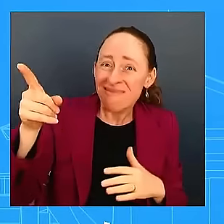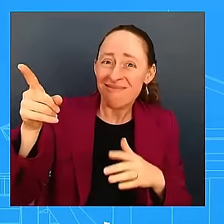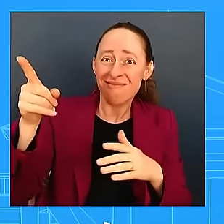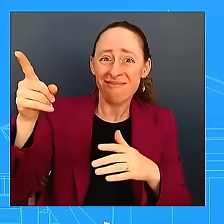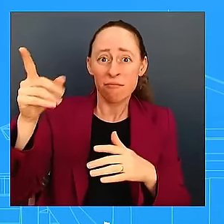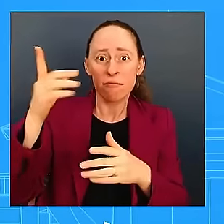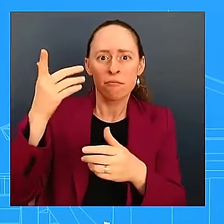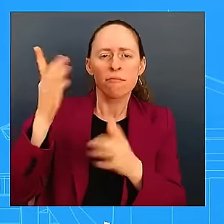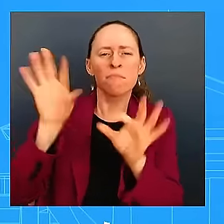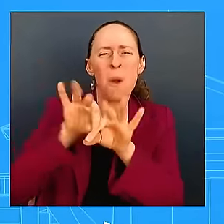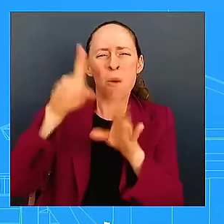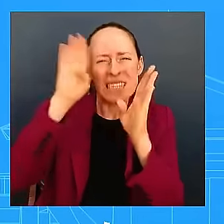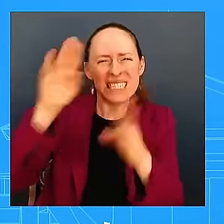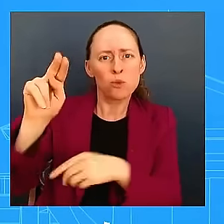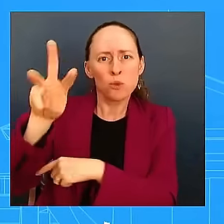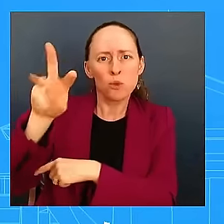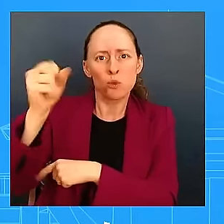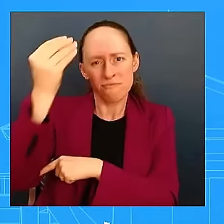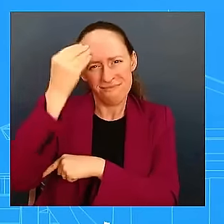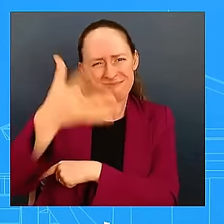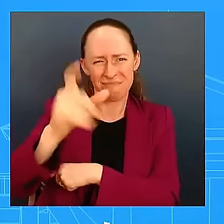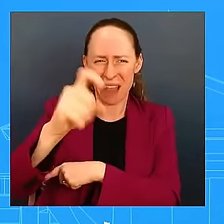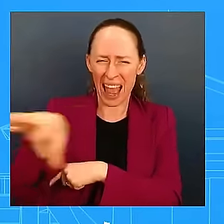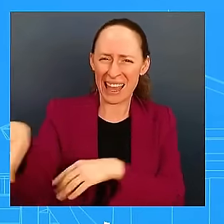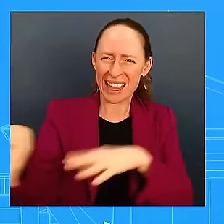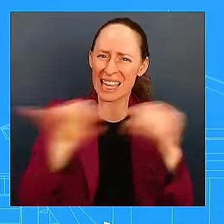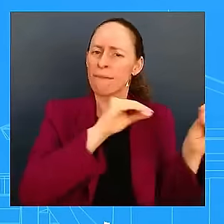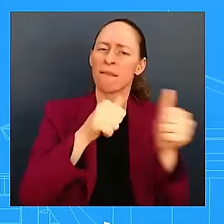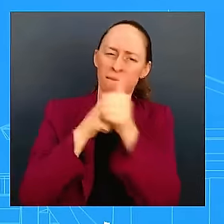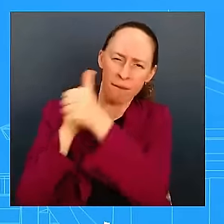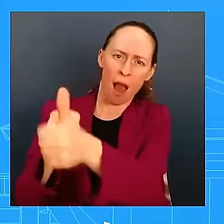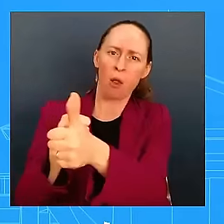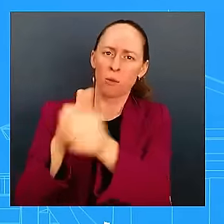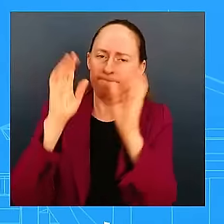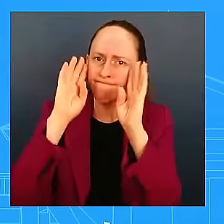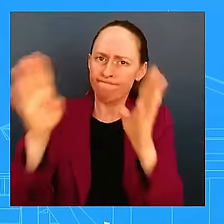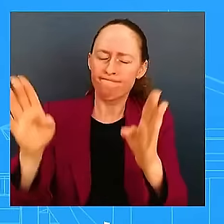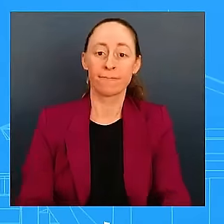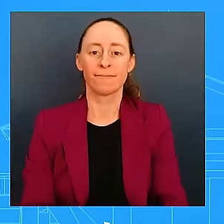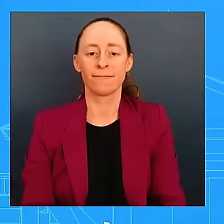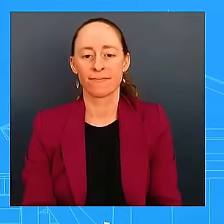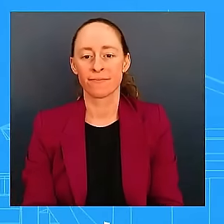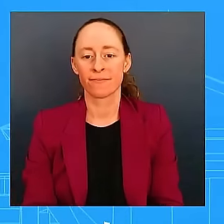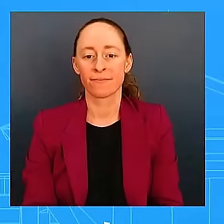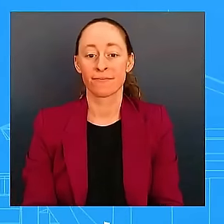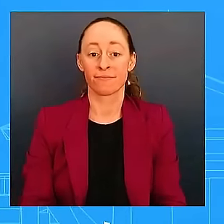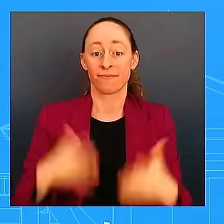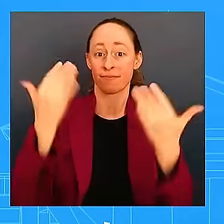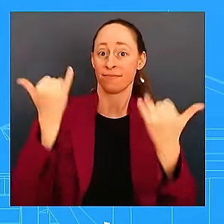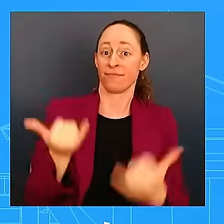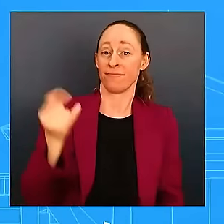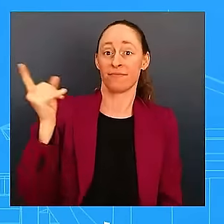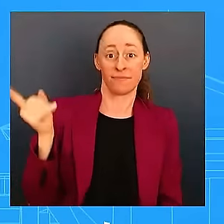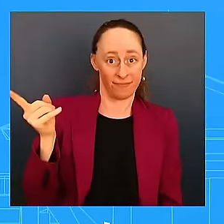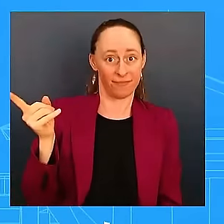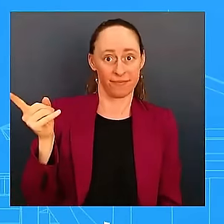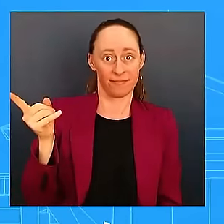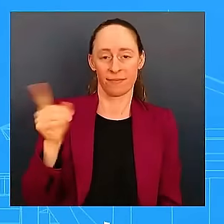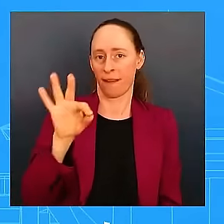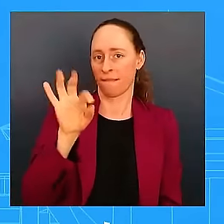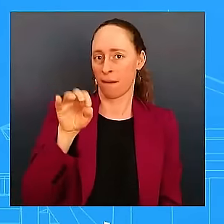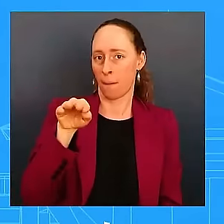With that, I have here to my right, the FEMA administrator, Criswell. Come on up.